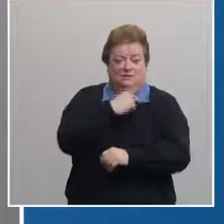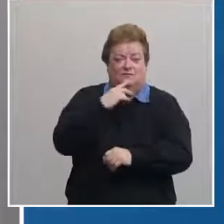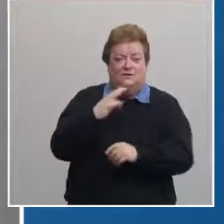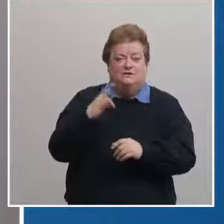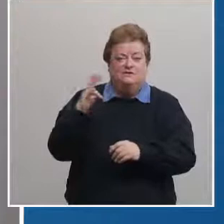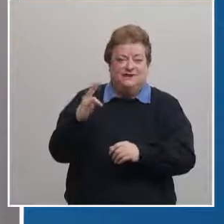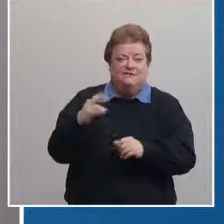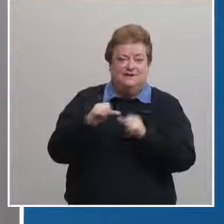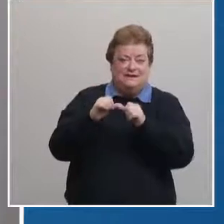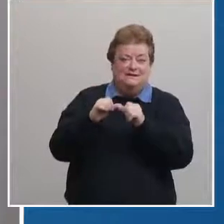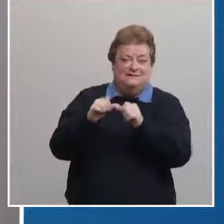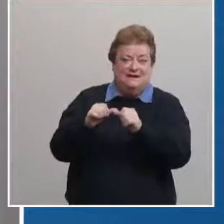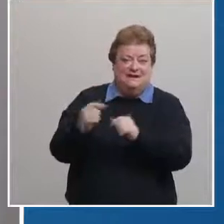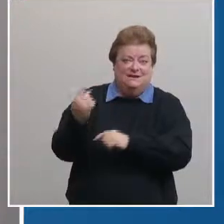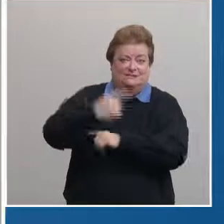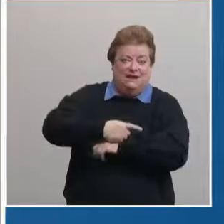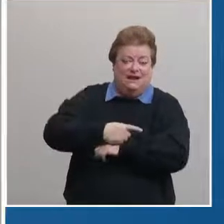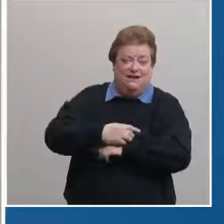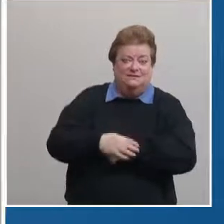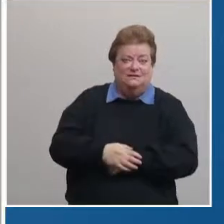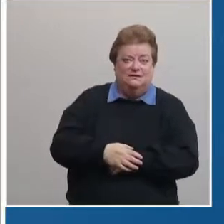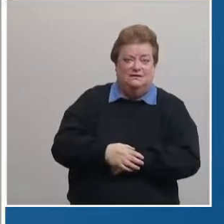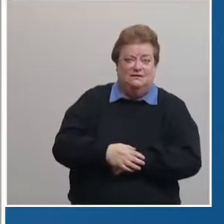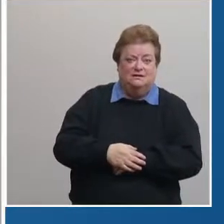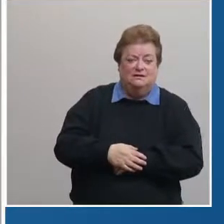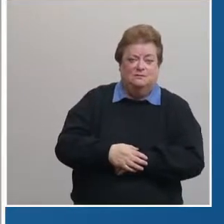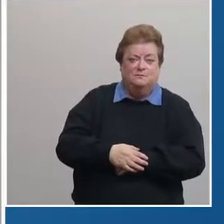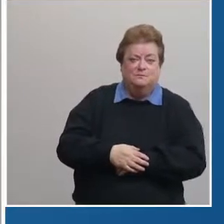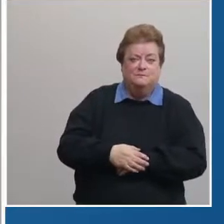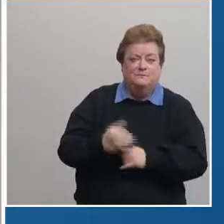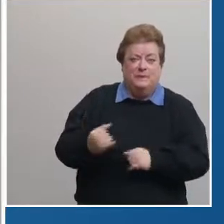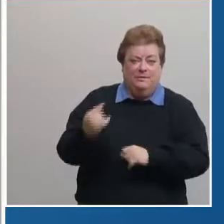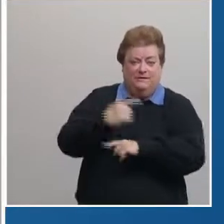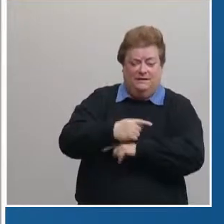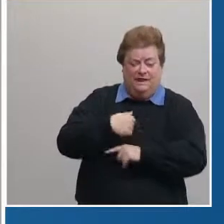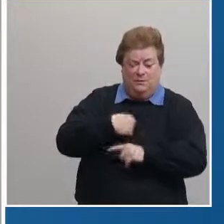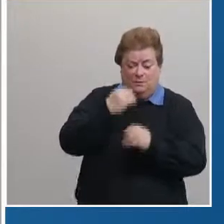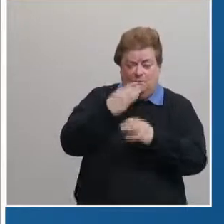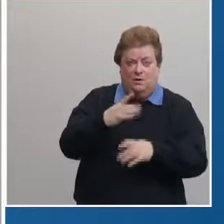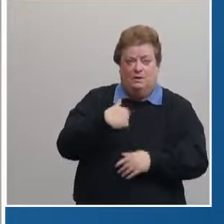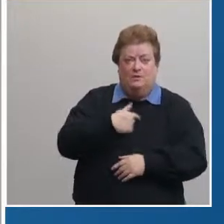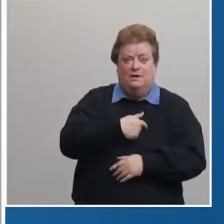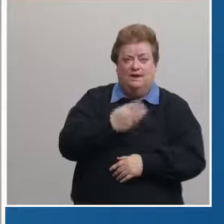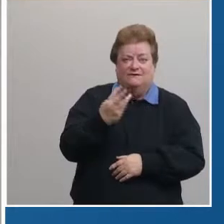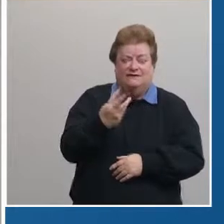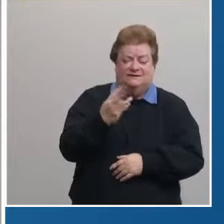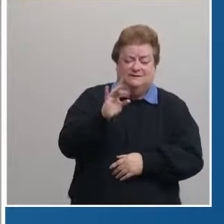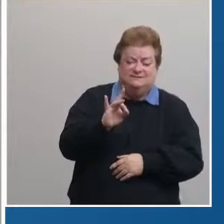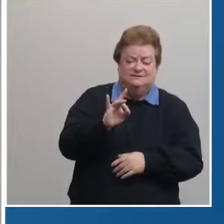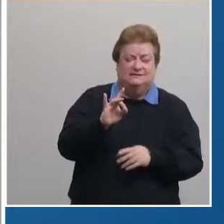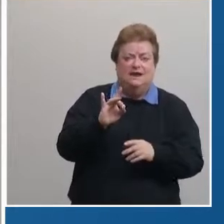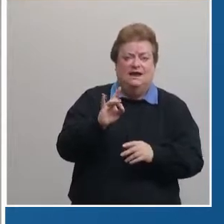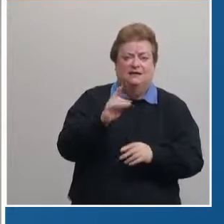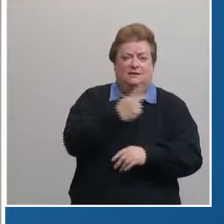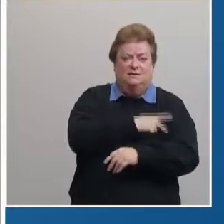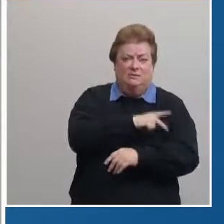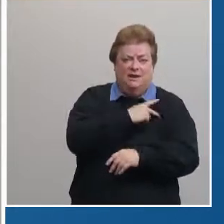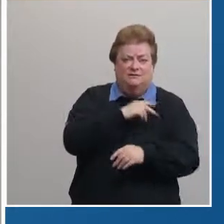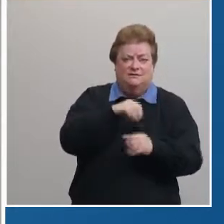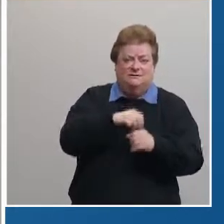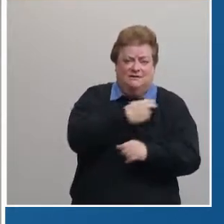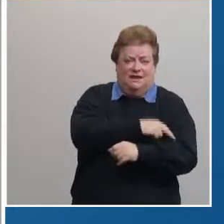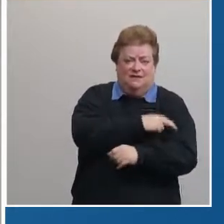consecutive days as you can see on the graph today we are reporting 66 patients hospitalized